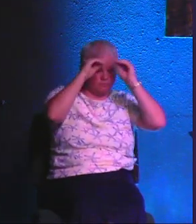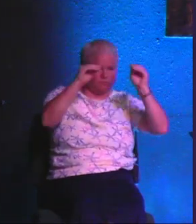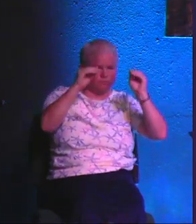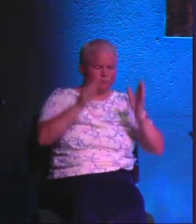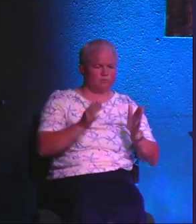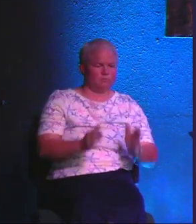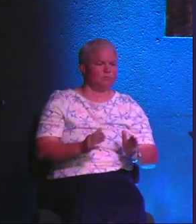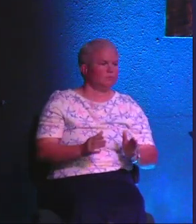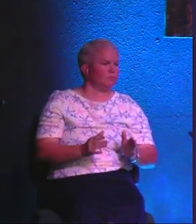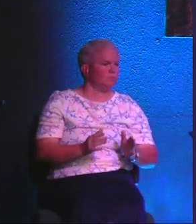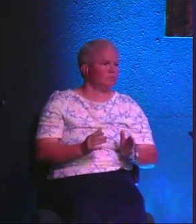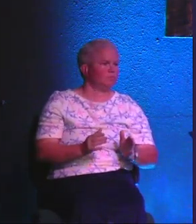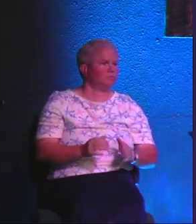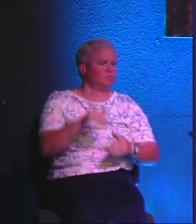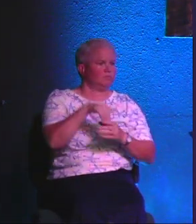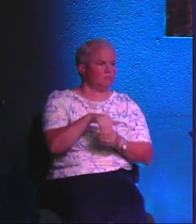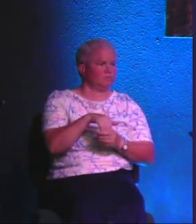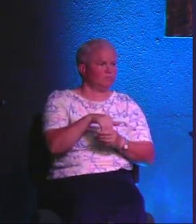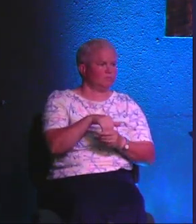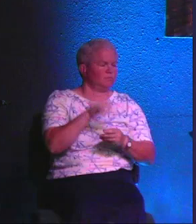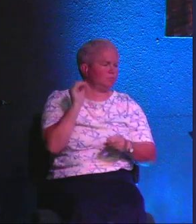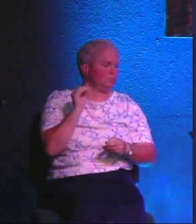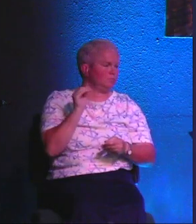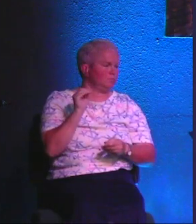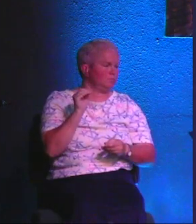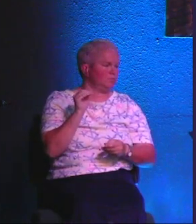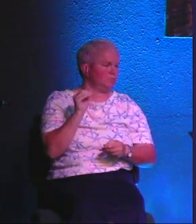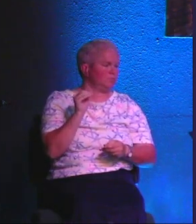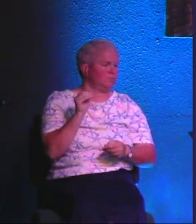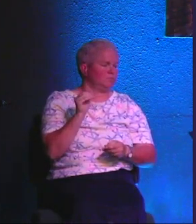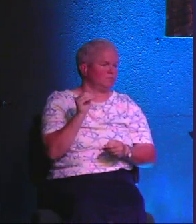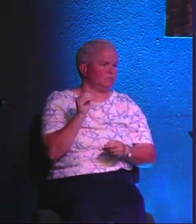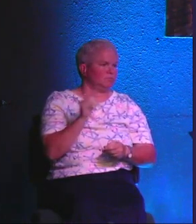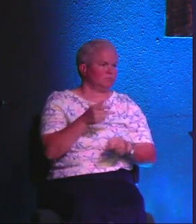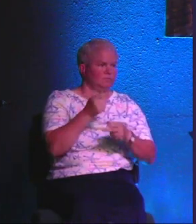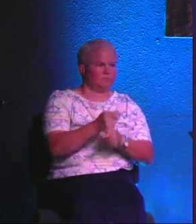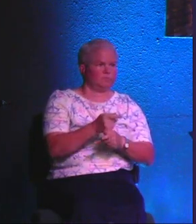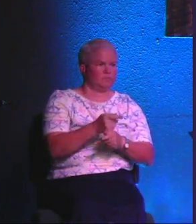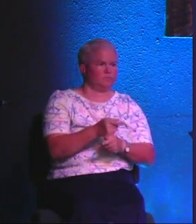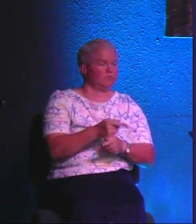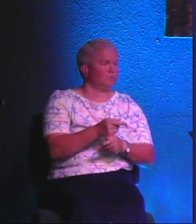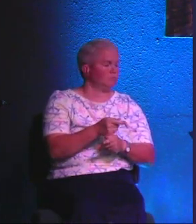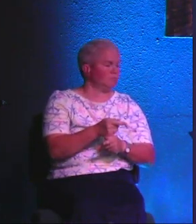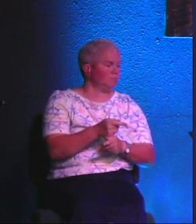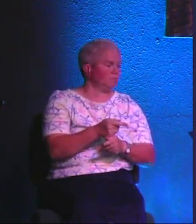that abound both inside and outside of the church.